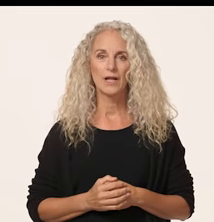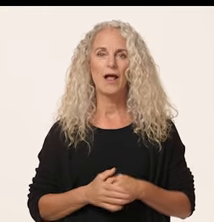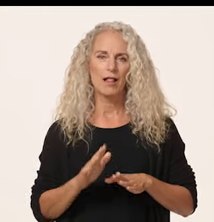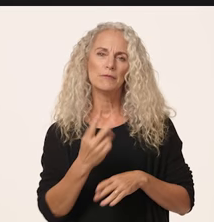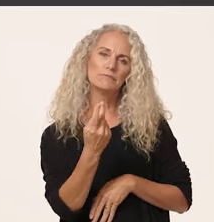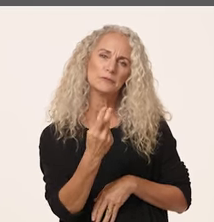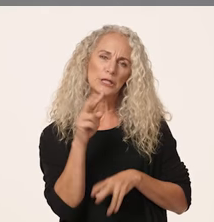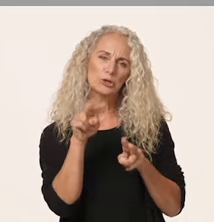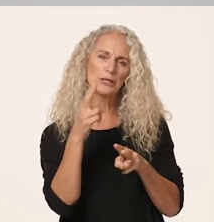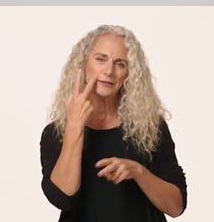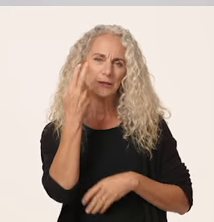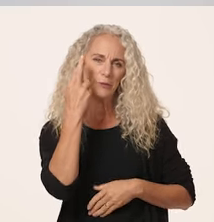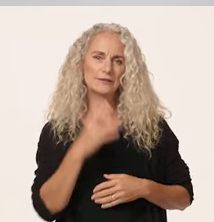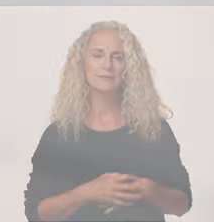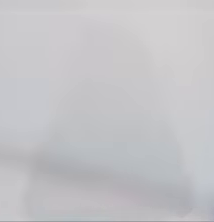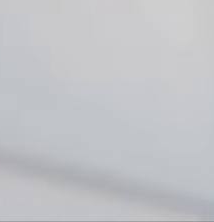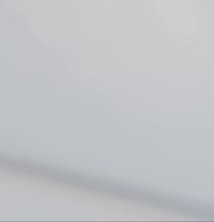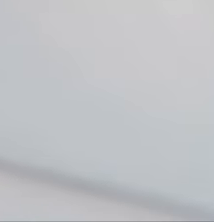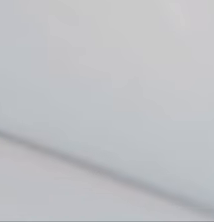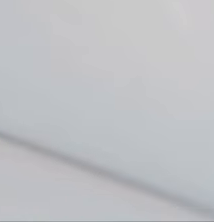factors. Let's take a look and see why.